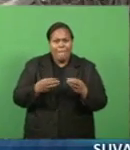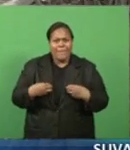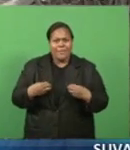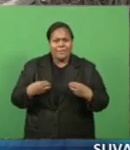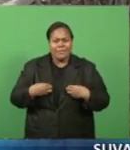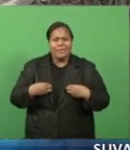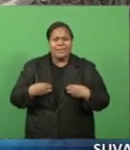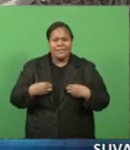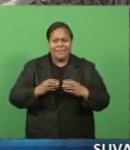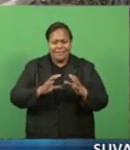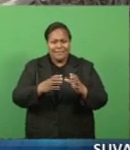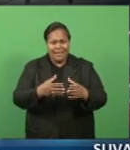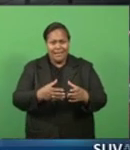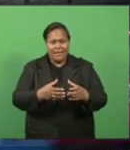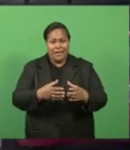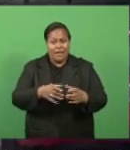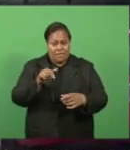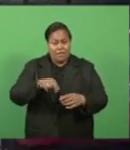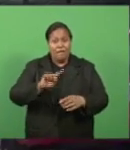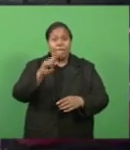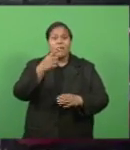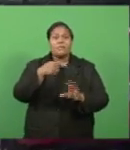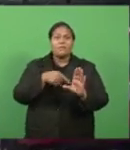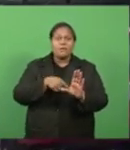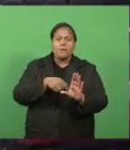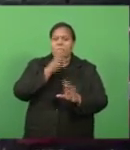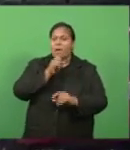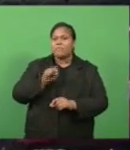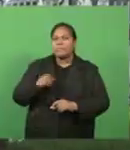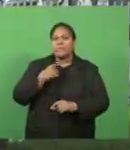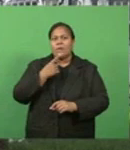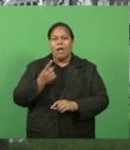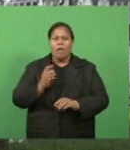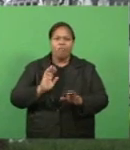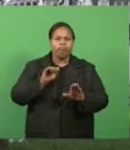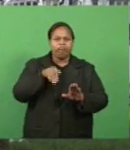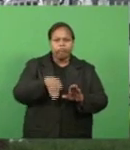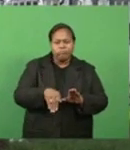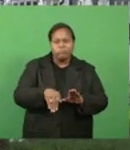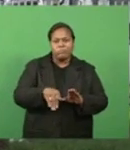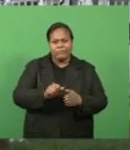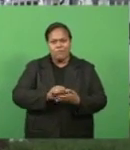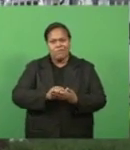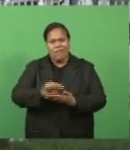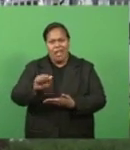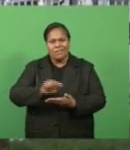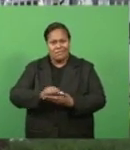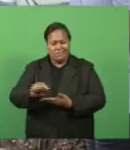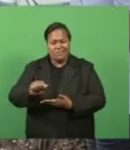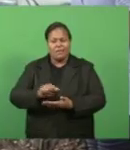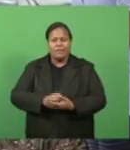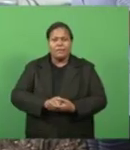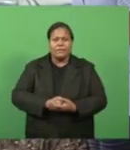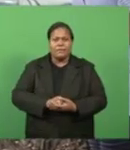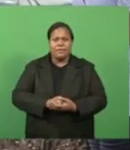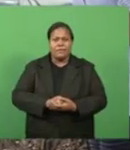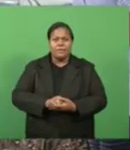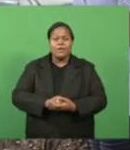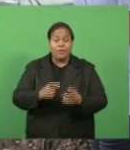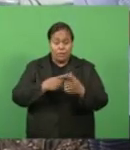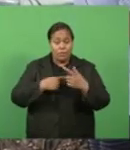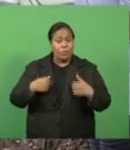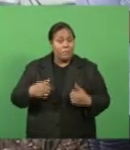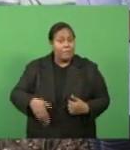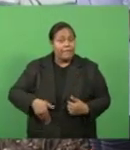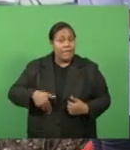Zahid Ali says this is the first year they have noted a downturn in sales. We are feeling that it's